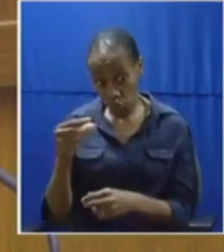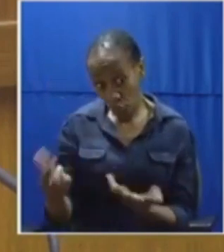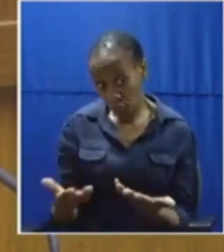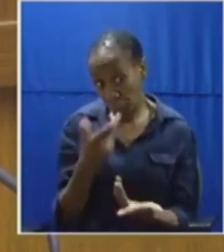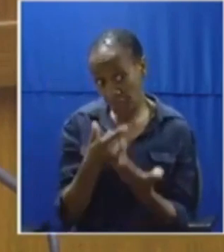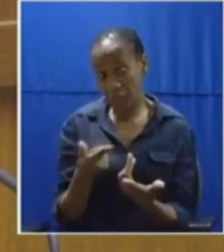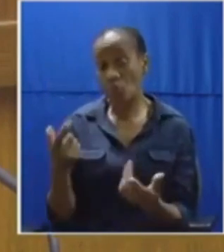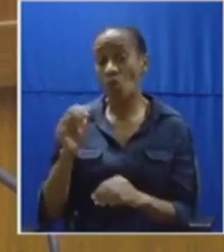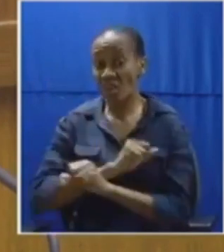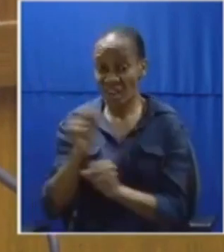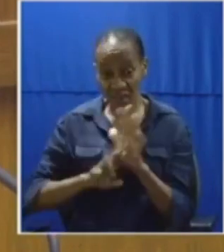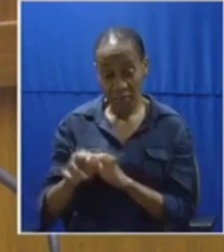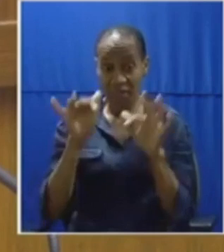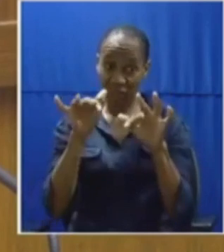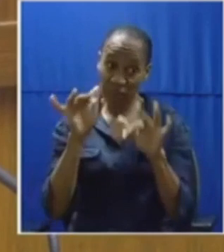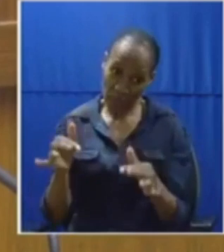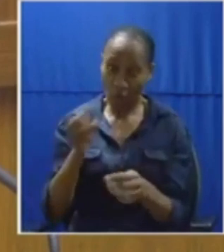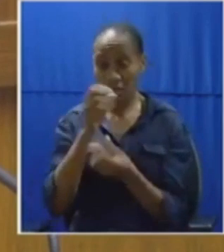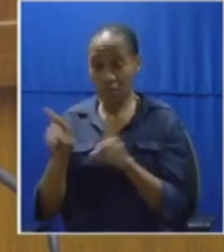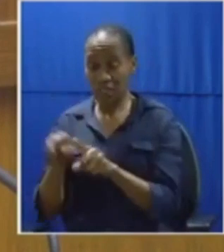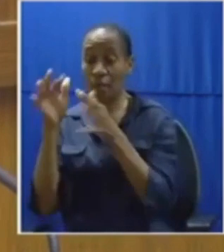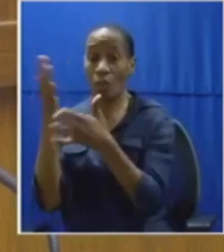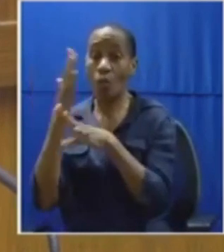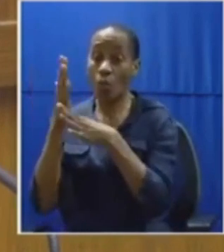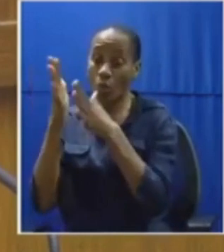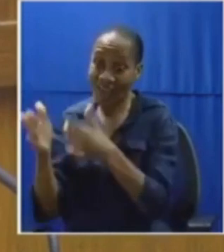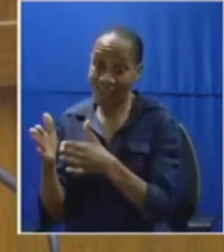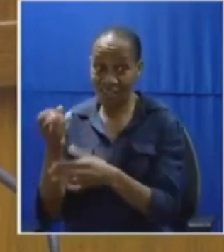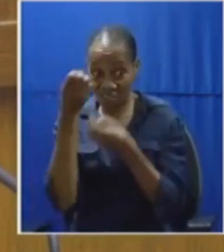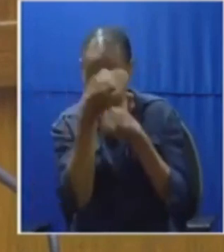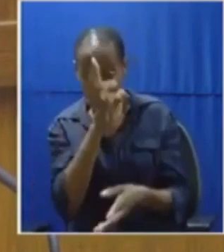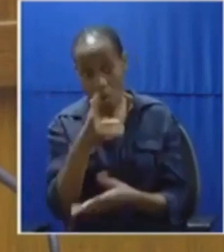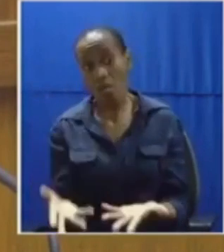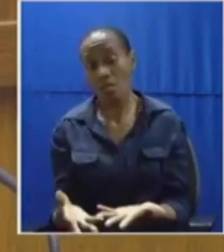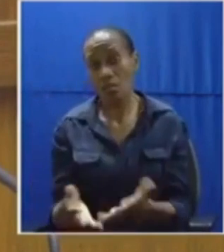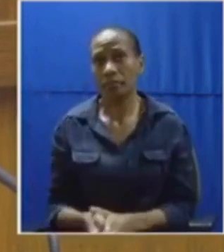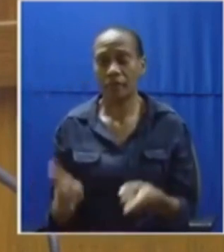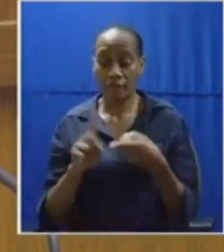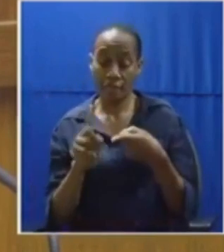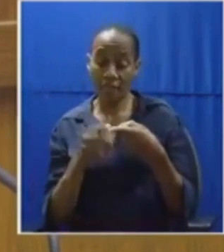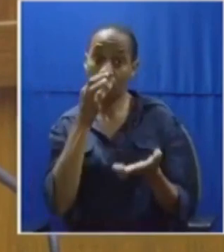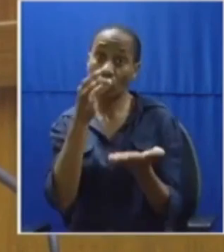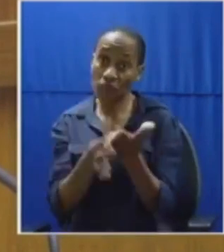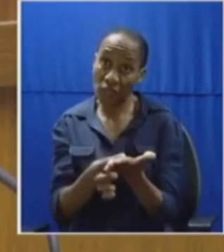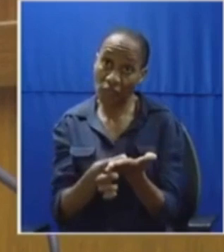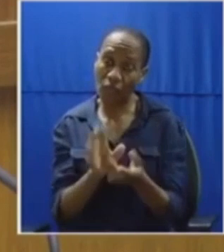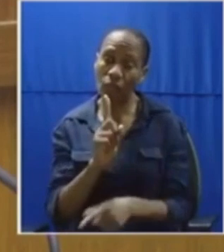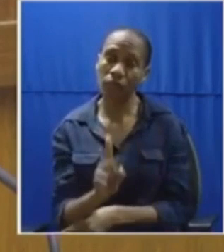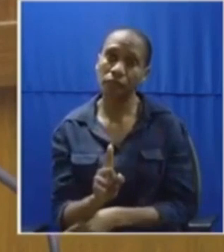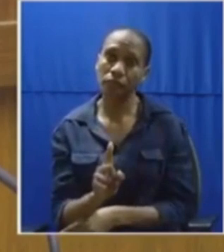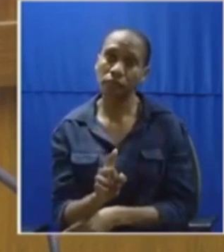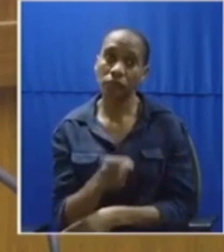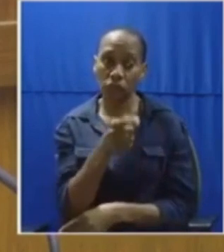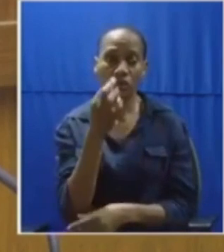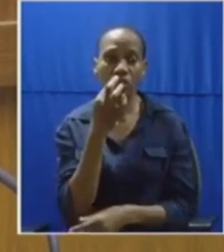enemy of the people and workers if you go ahead with some of the proposals. The first proposal is your intention